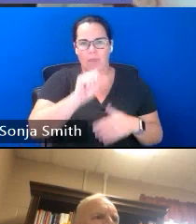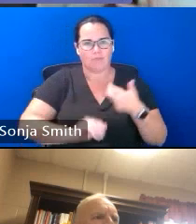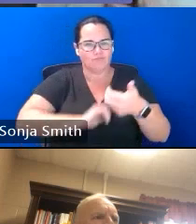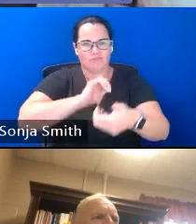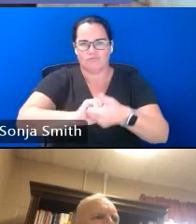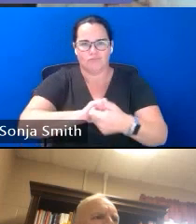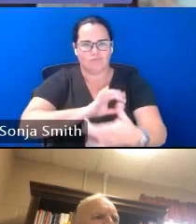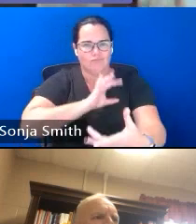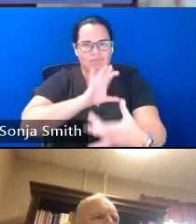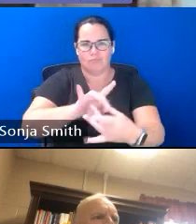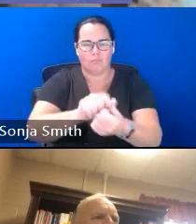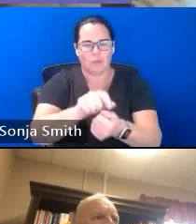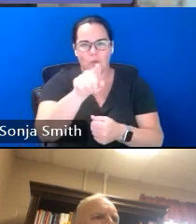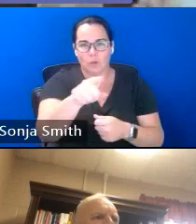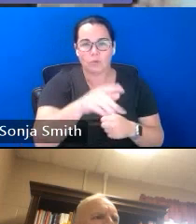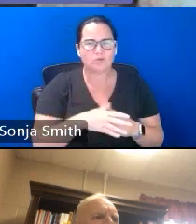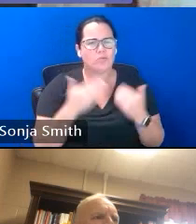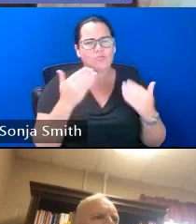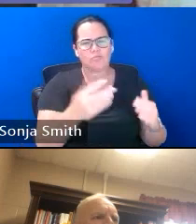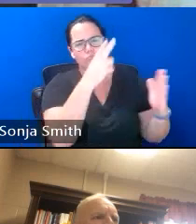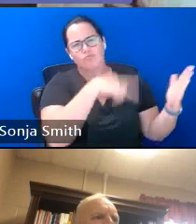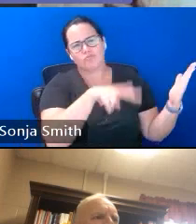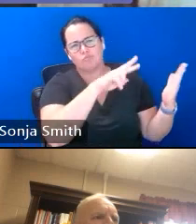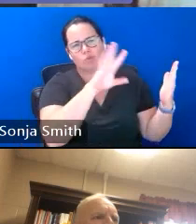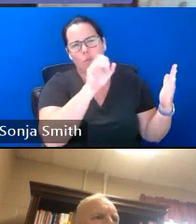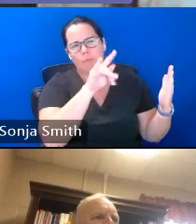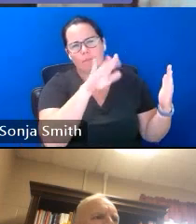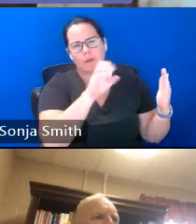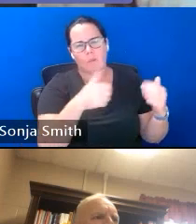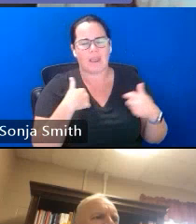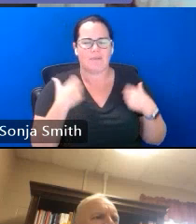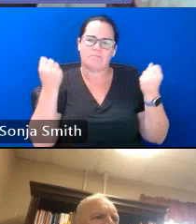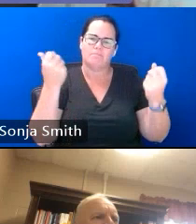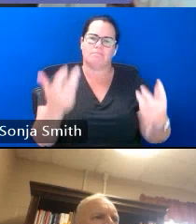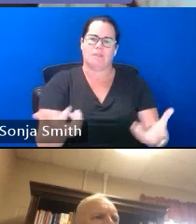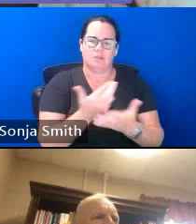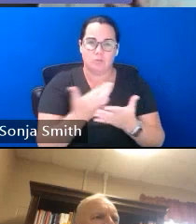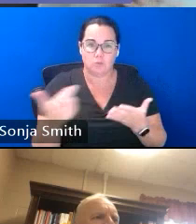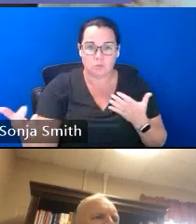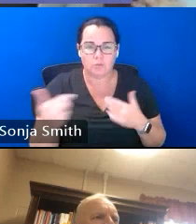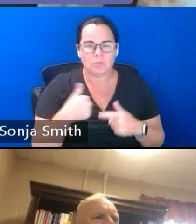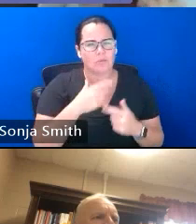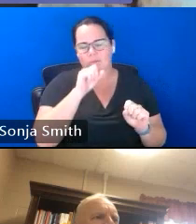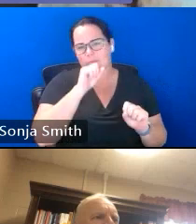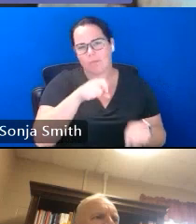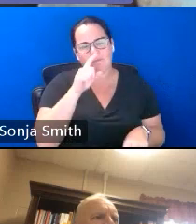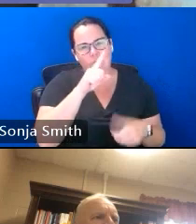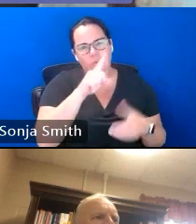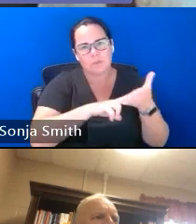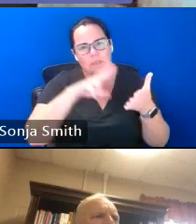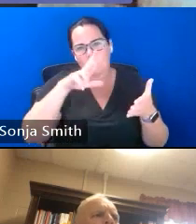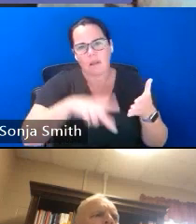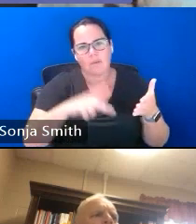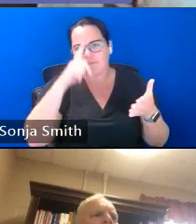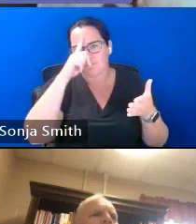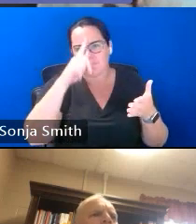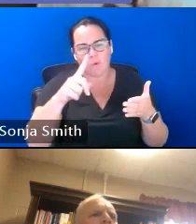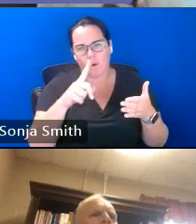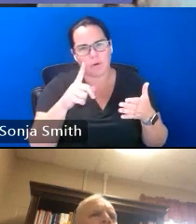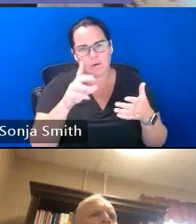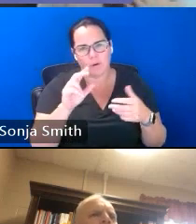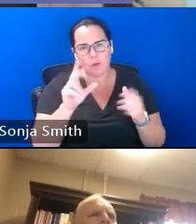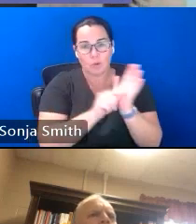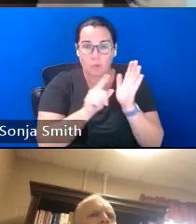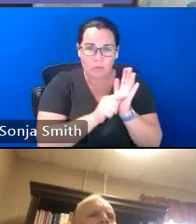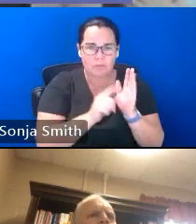feel free to browse our website we've got a lot of resources would love for you to sign up for our newsletters to stay up to date on resources and things like